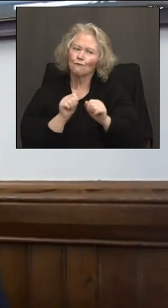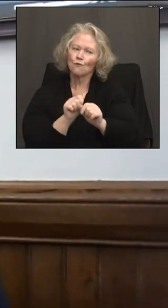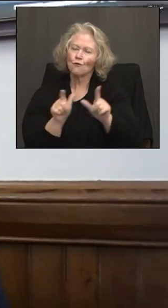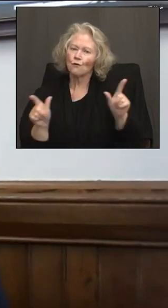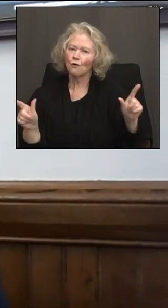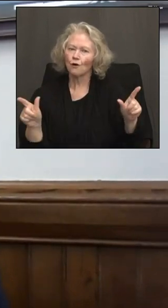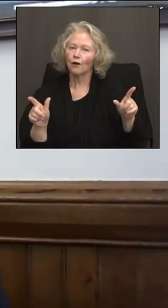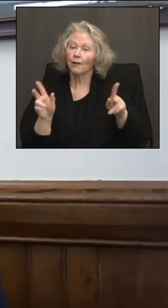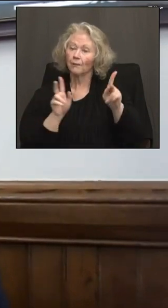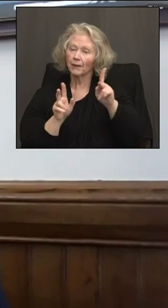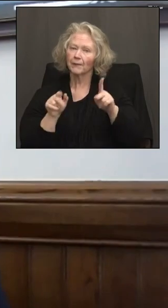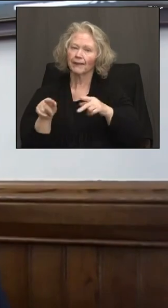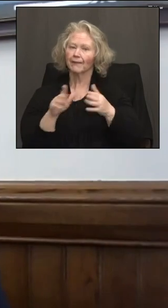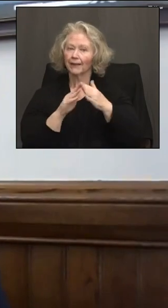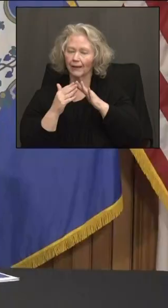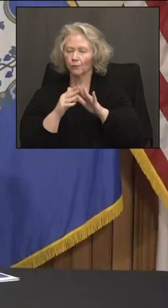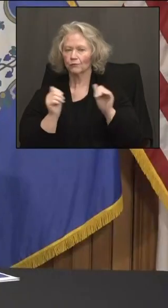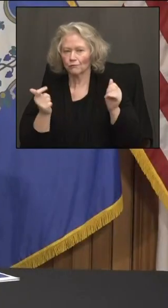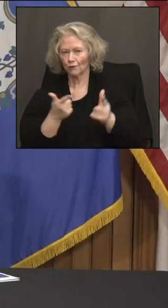in the neighborhoods.